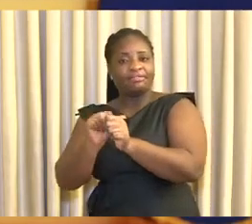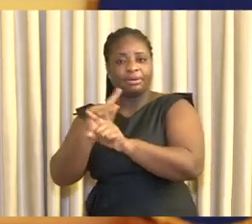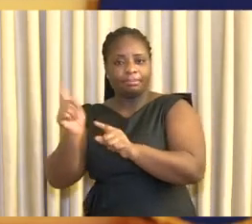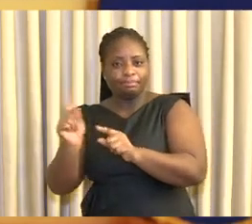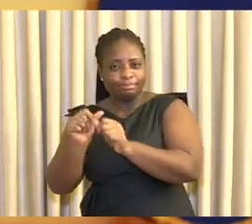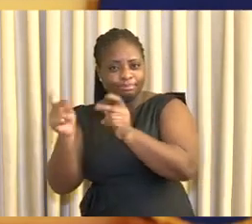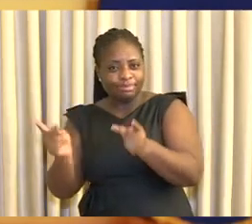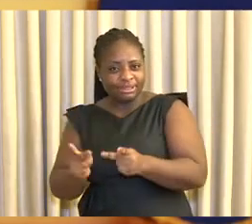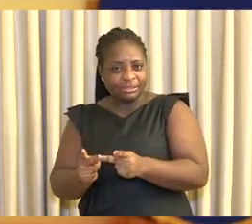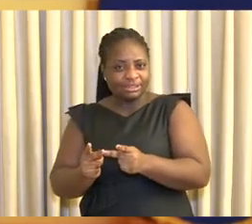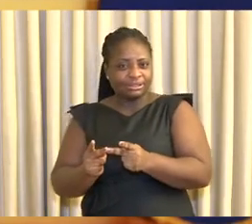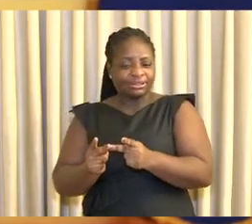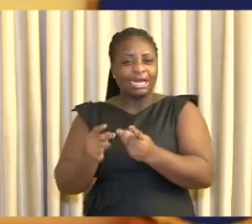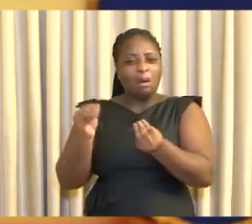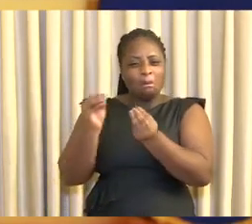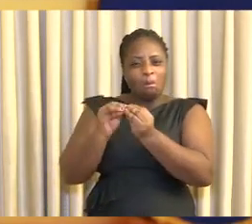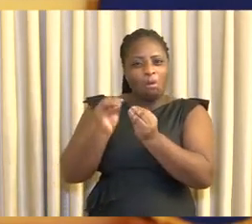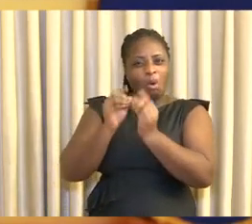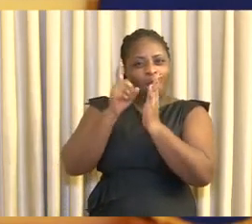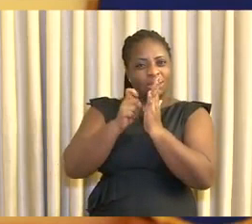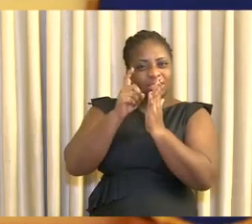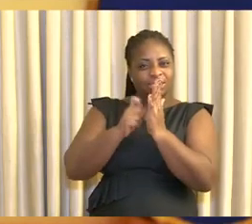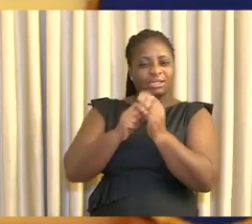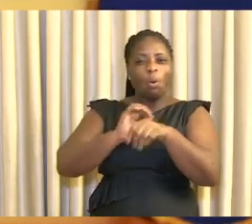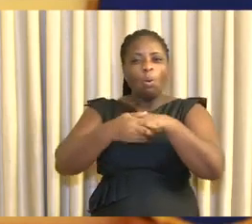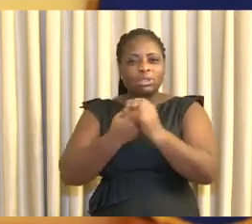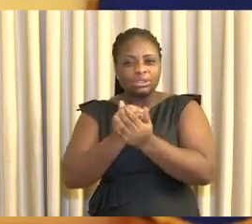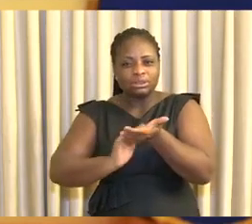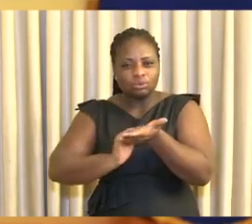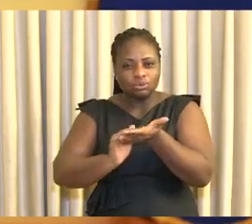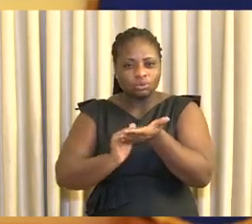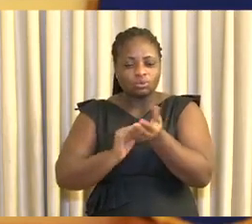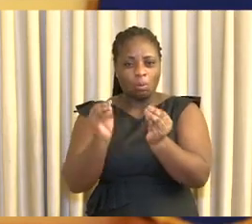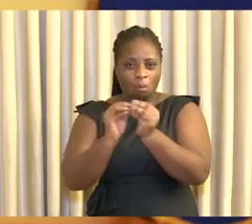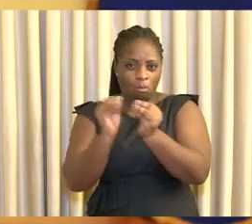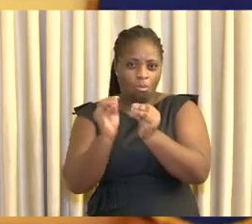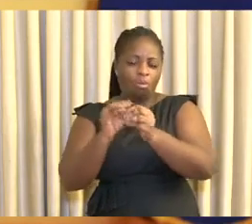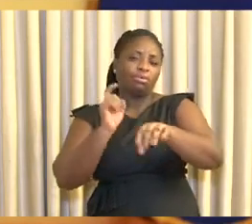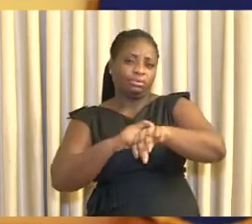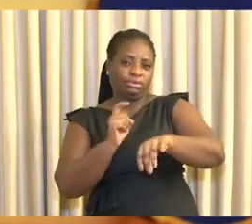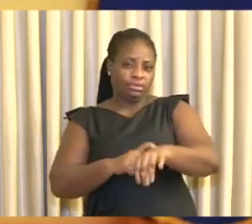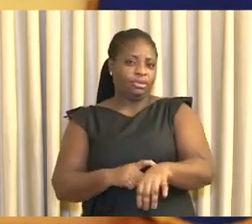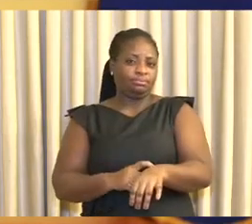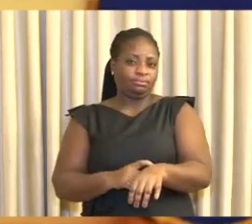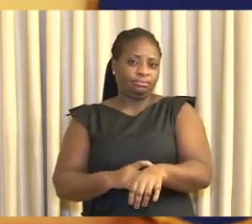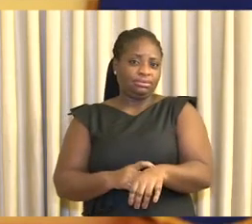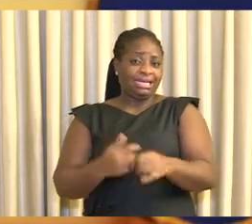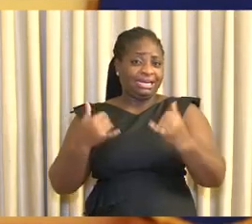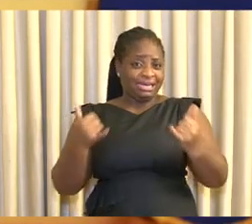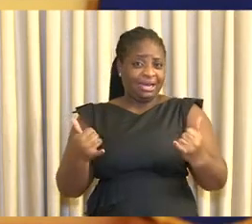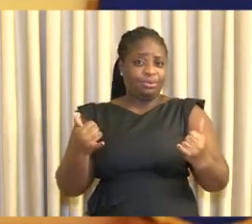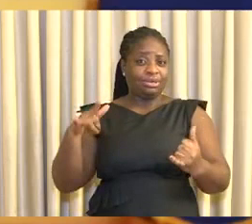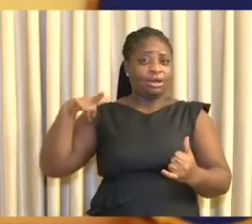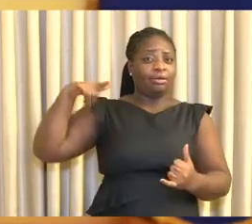amongst others, hand sanitizers, running water, and soap for washing of hands. Domestic airlines